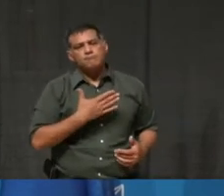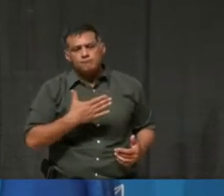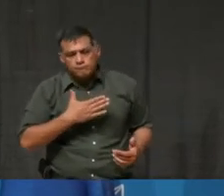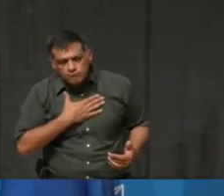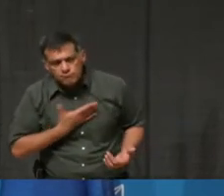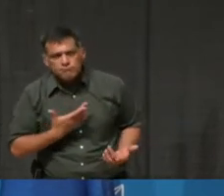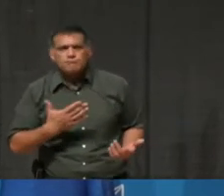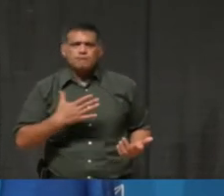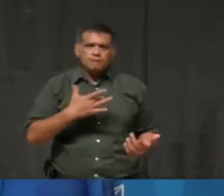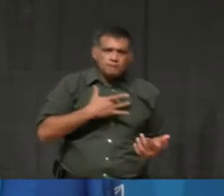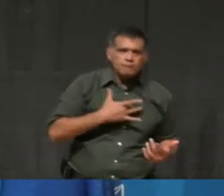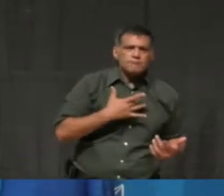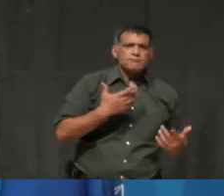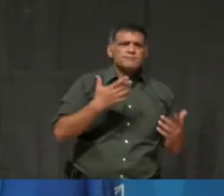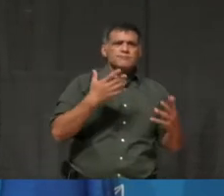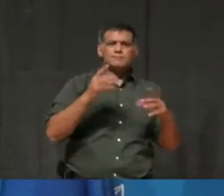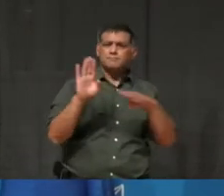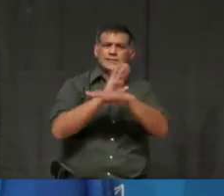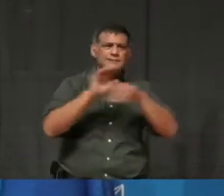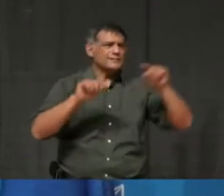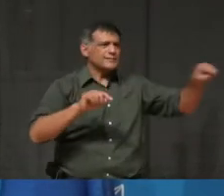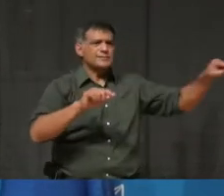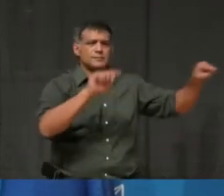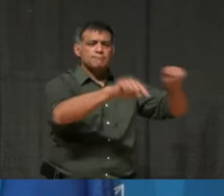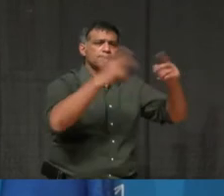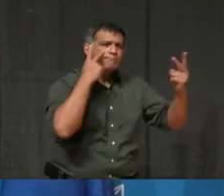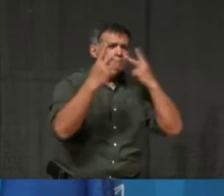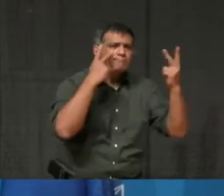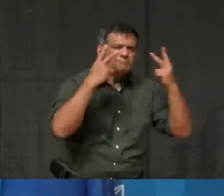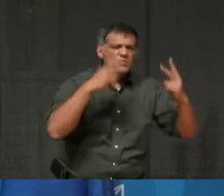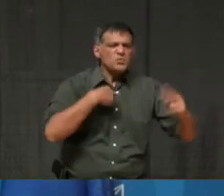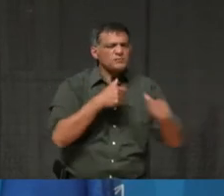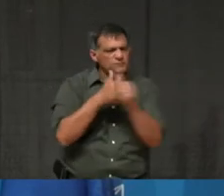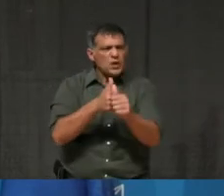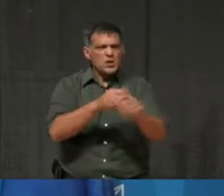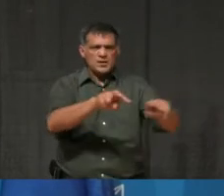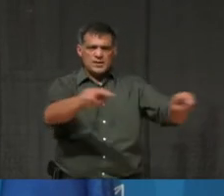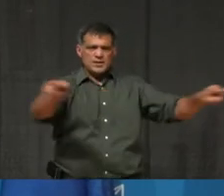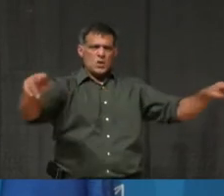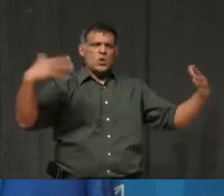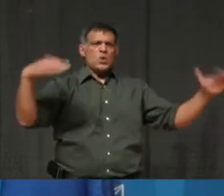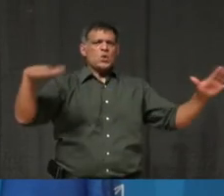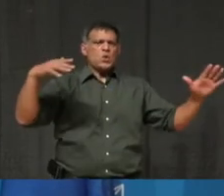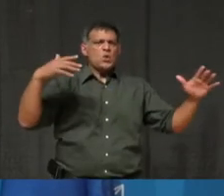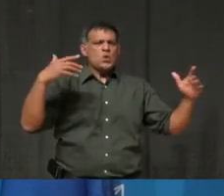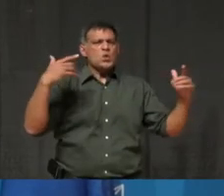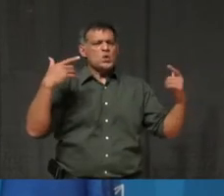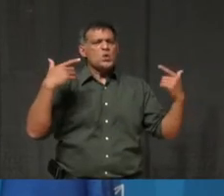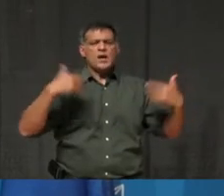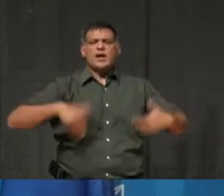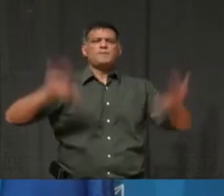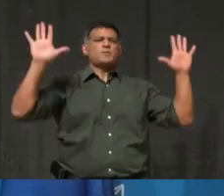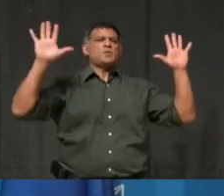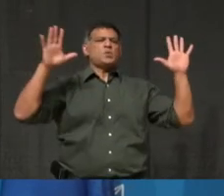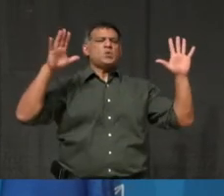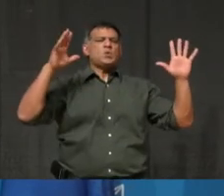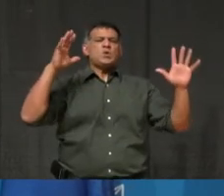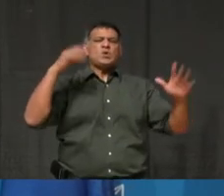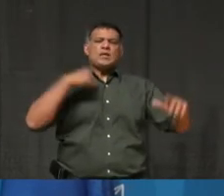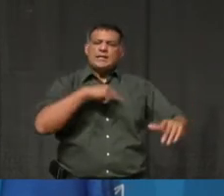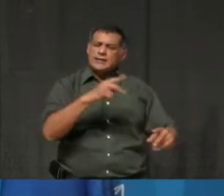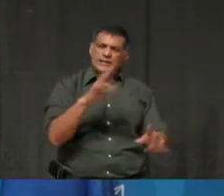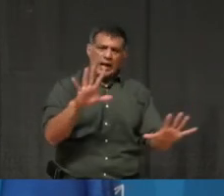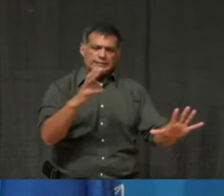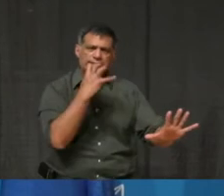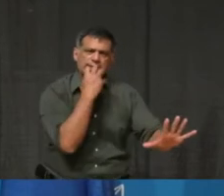uh, the number of business owners, uh, that have really, I mean, it's a significant sacrifice, uh, that they're making, uh, to keep their community, uh,